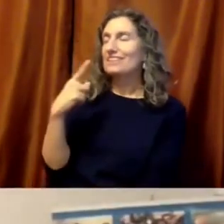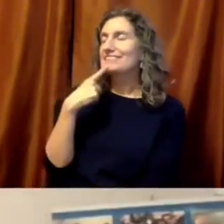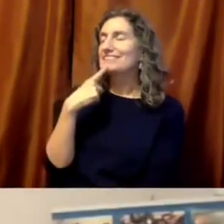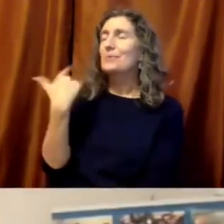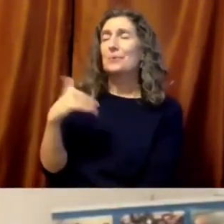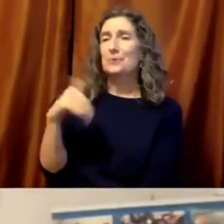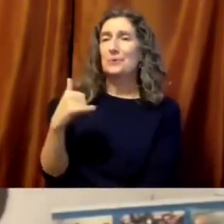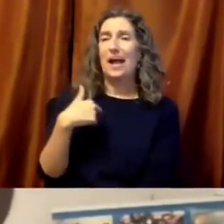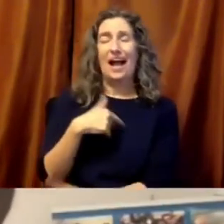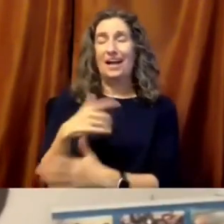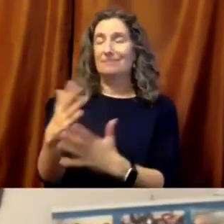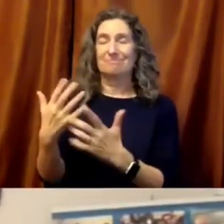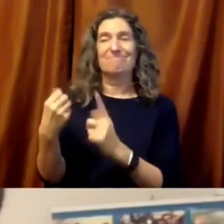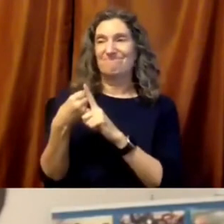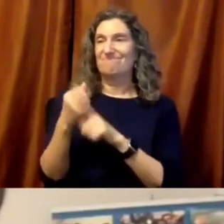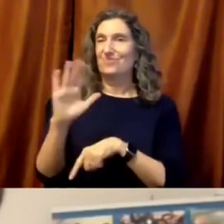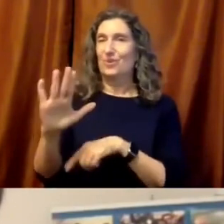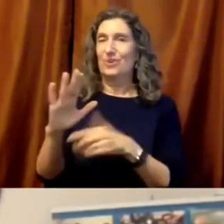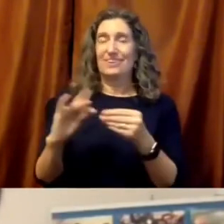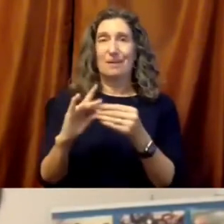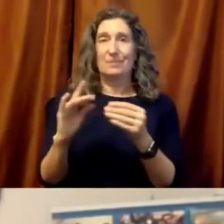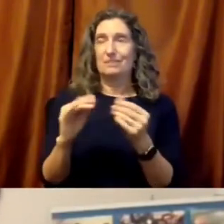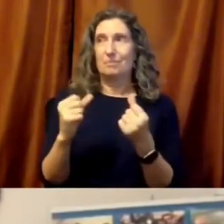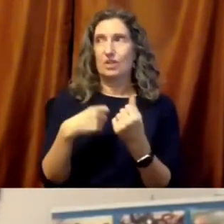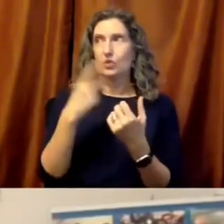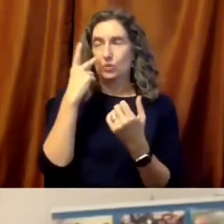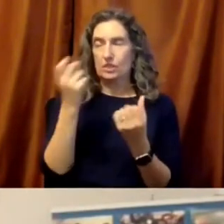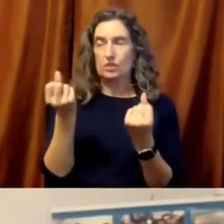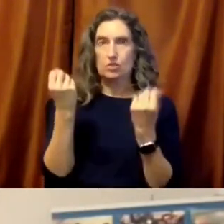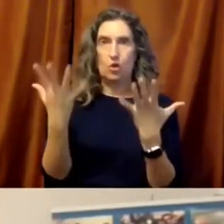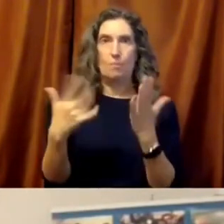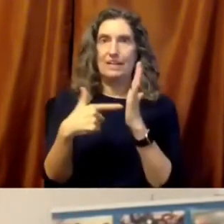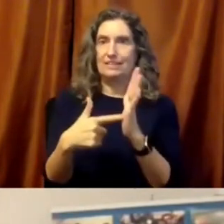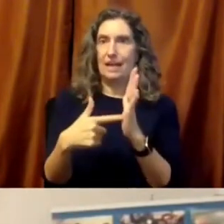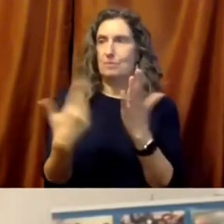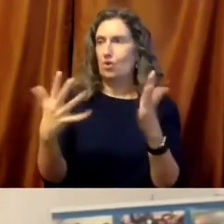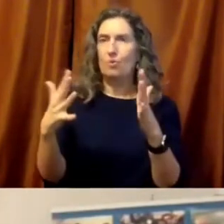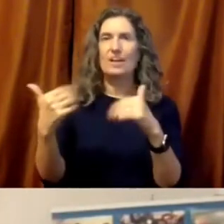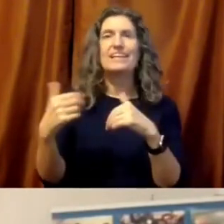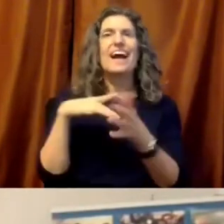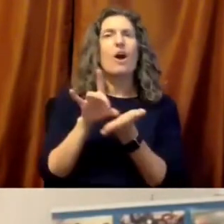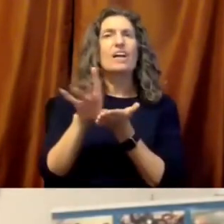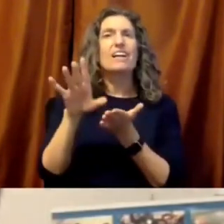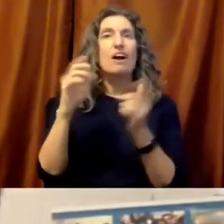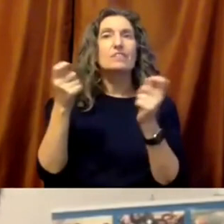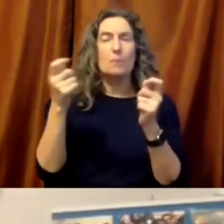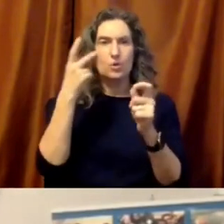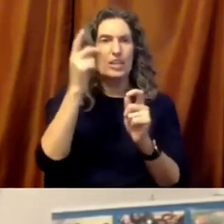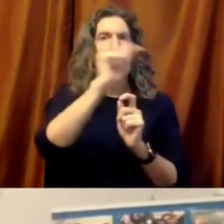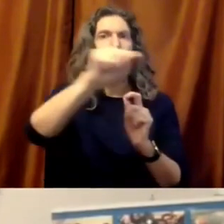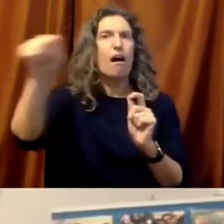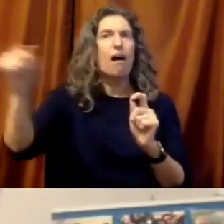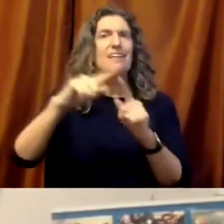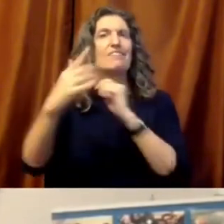comments because they were so reflected in all the world examples brought together this morning